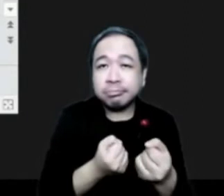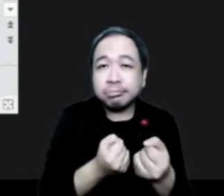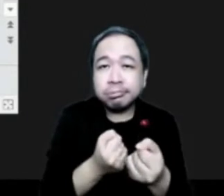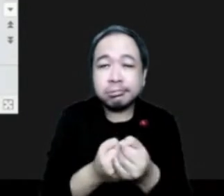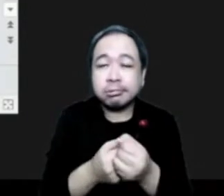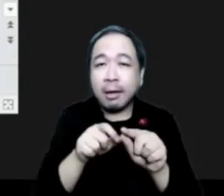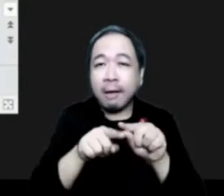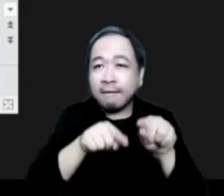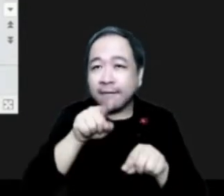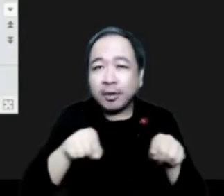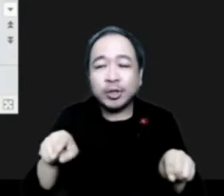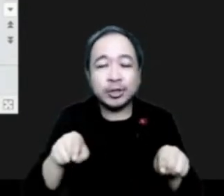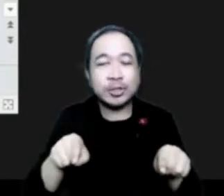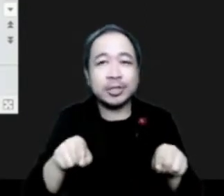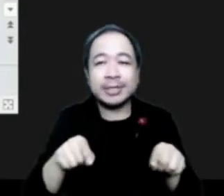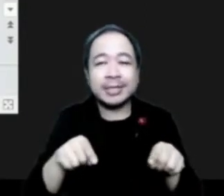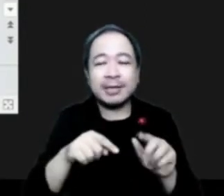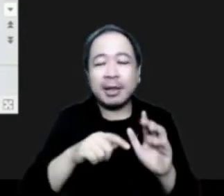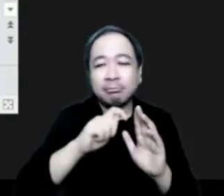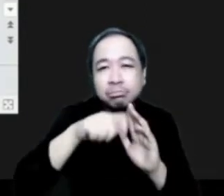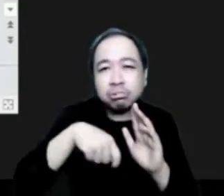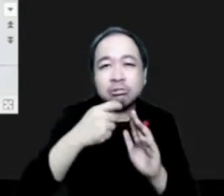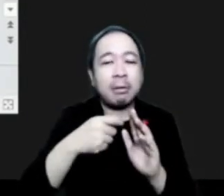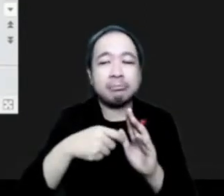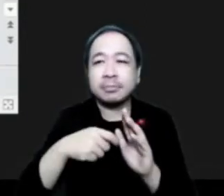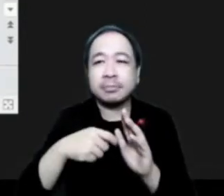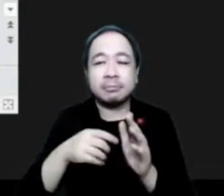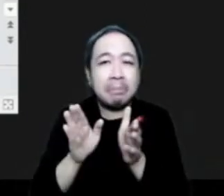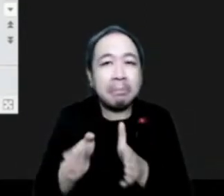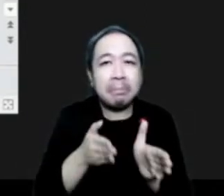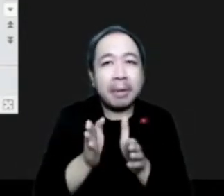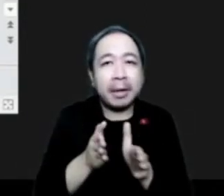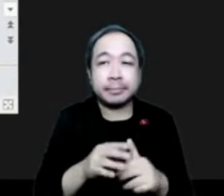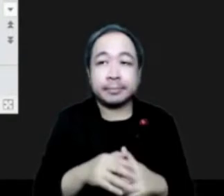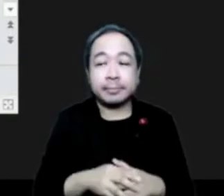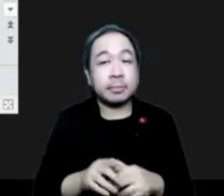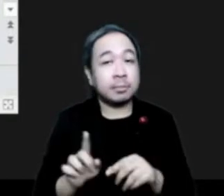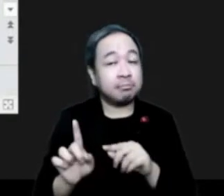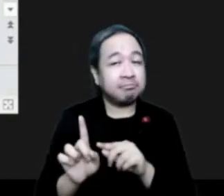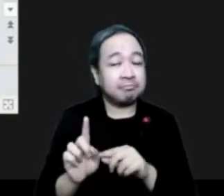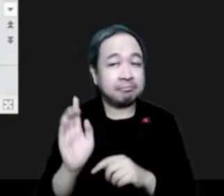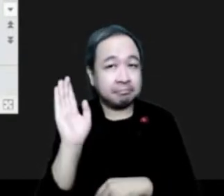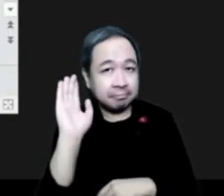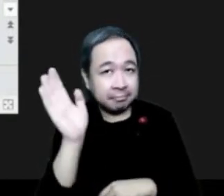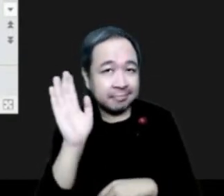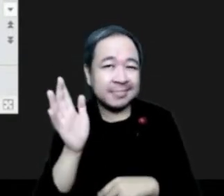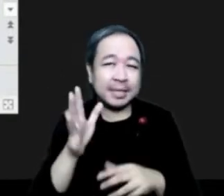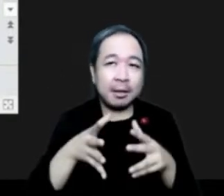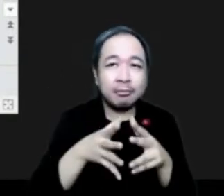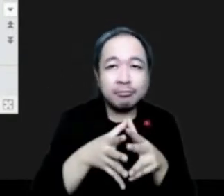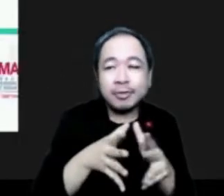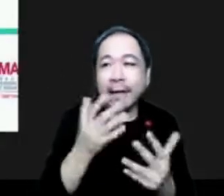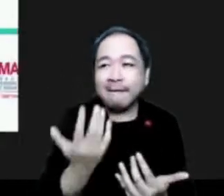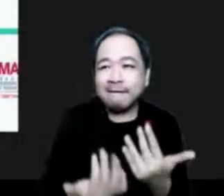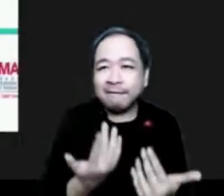Watch program initiatives. He will present the lesson learned on wildfire pollution forecasting and related collaborative